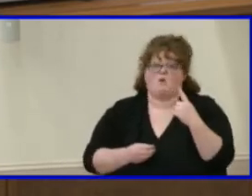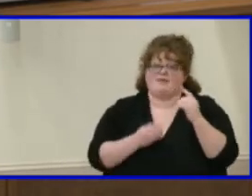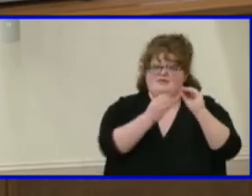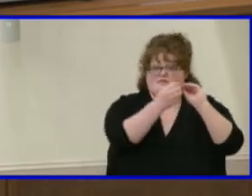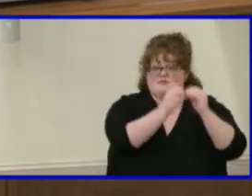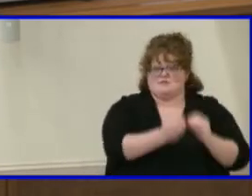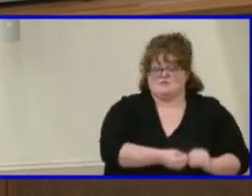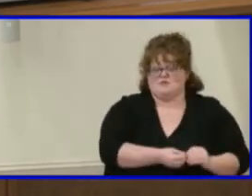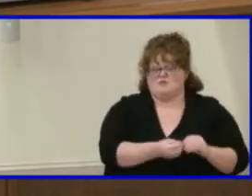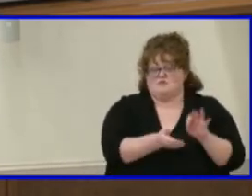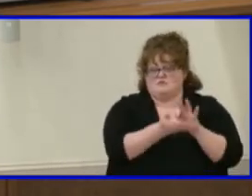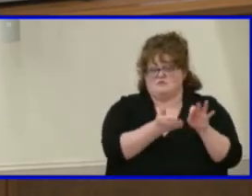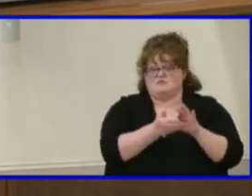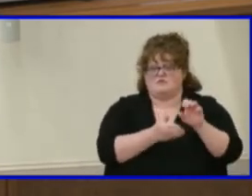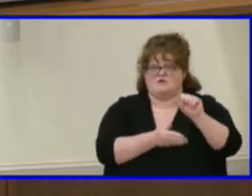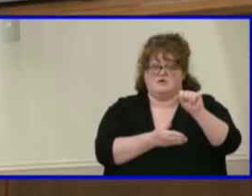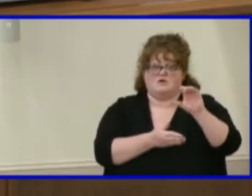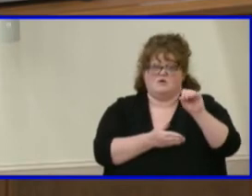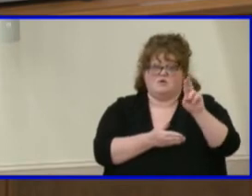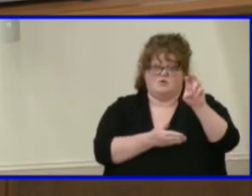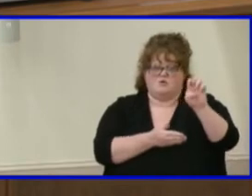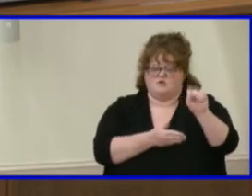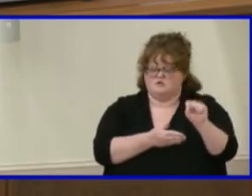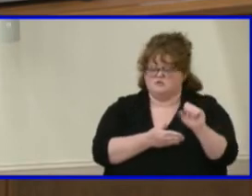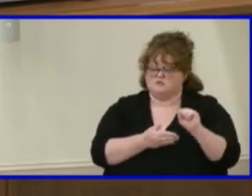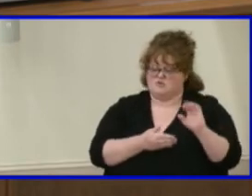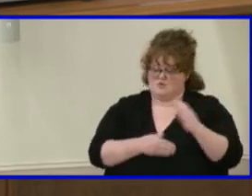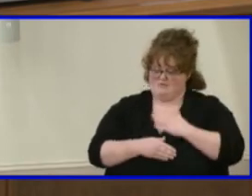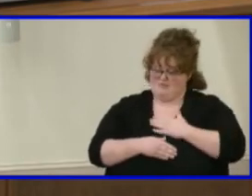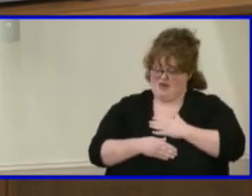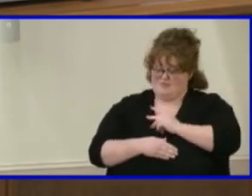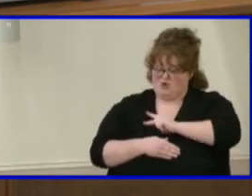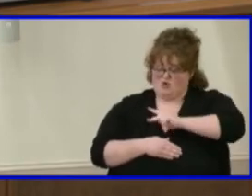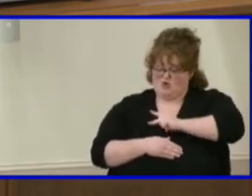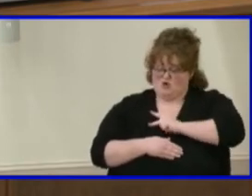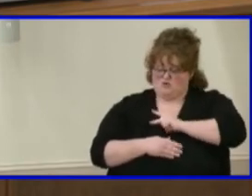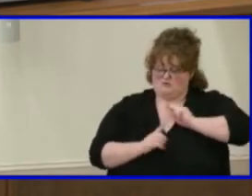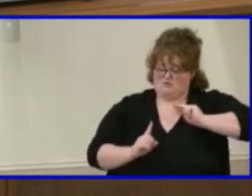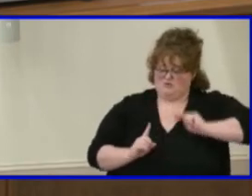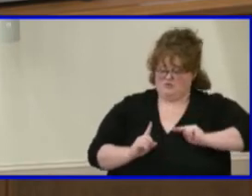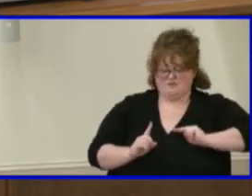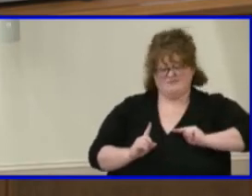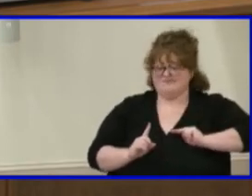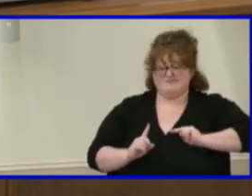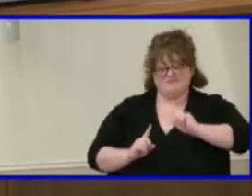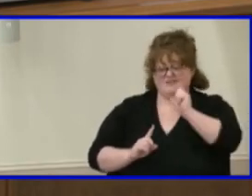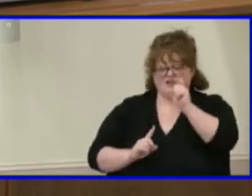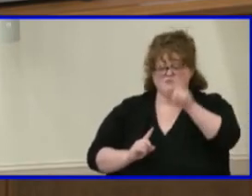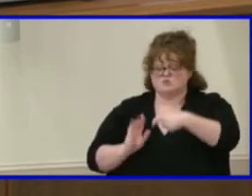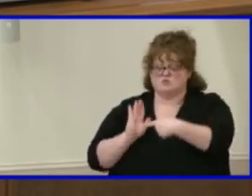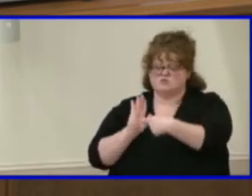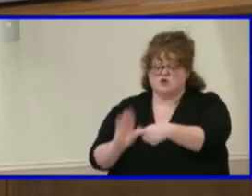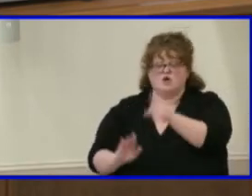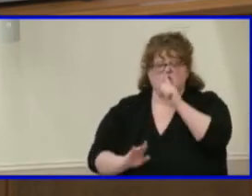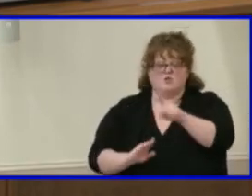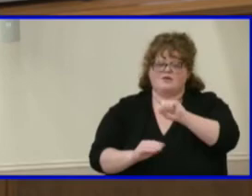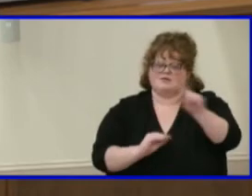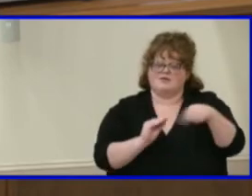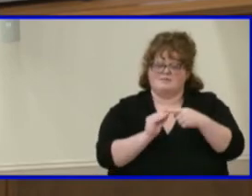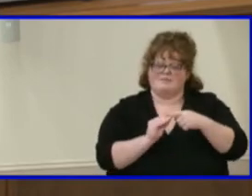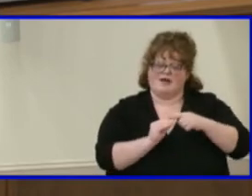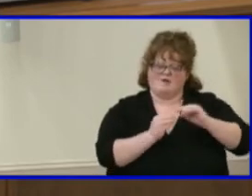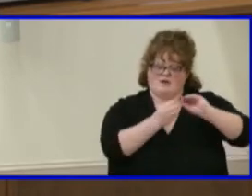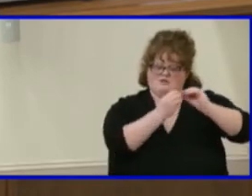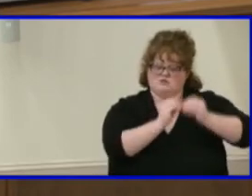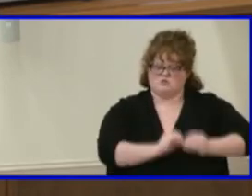so that, you know, my personal feelings as a teacher aren't really reflected. It's a, you know, it's a number score that we're giving students to be